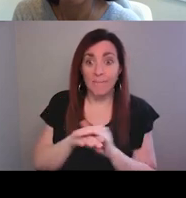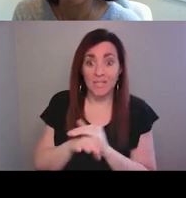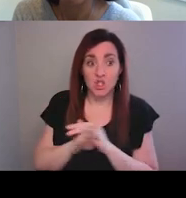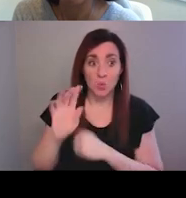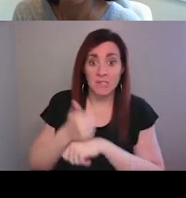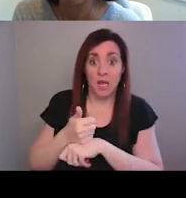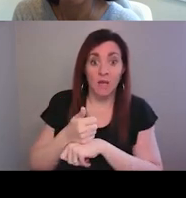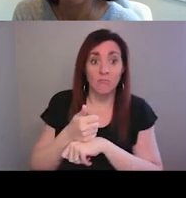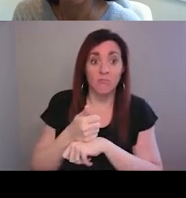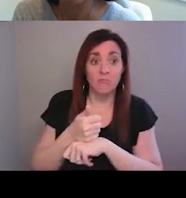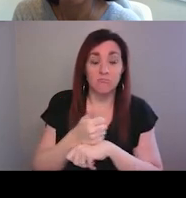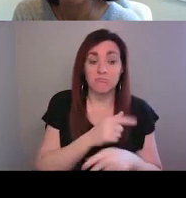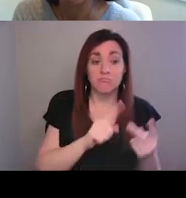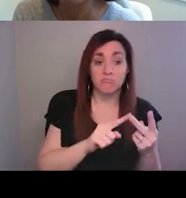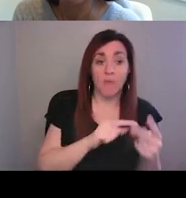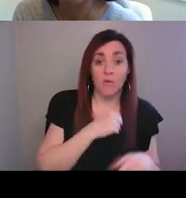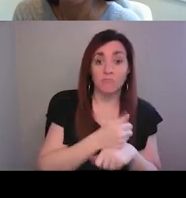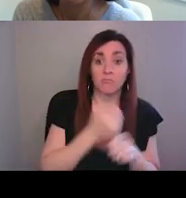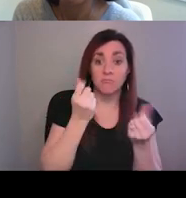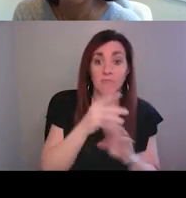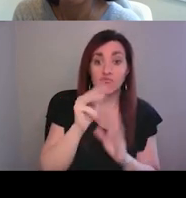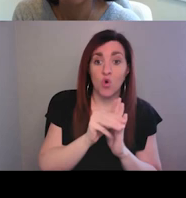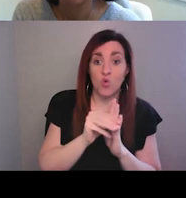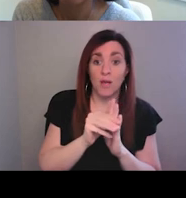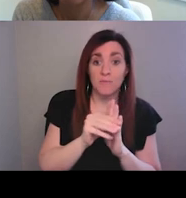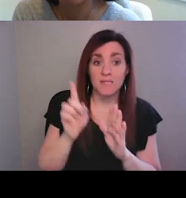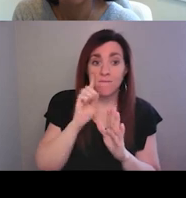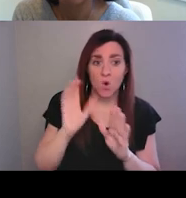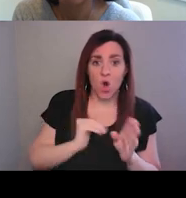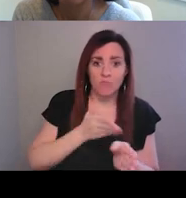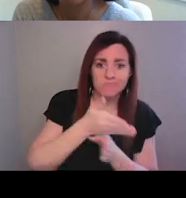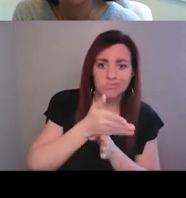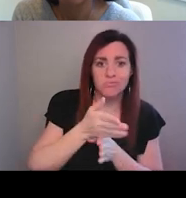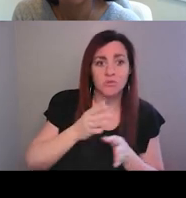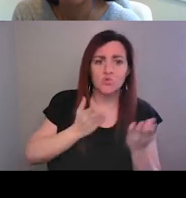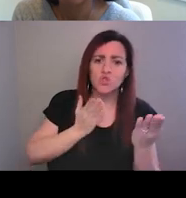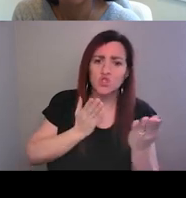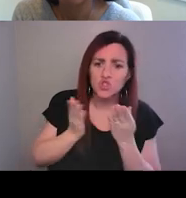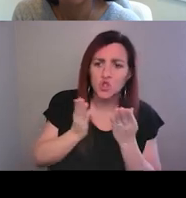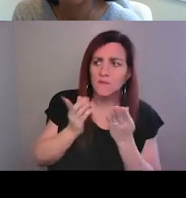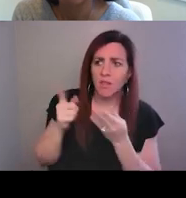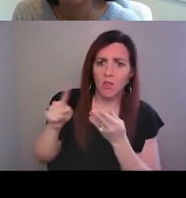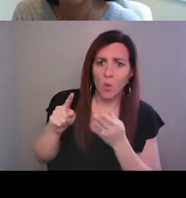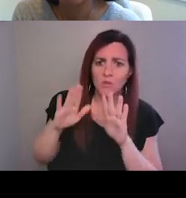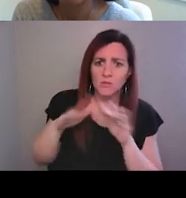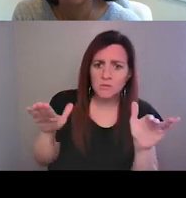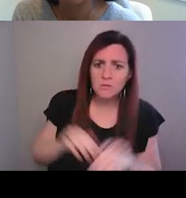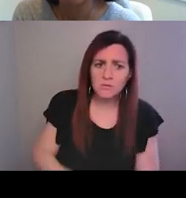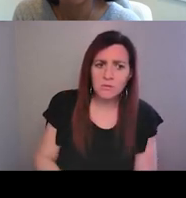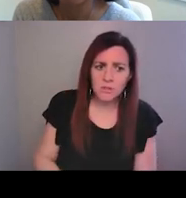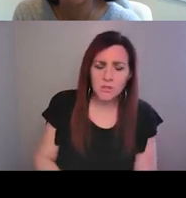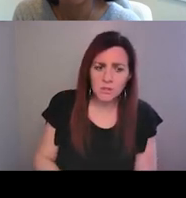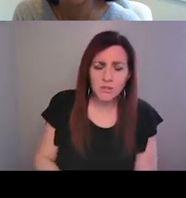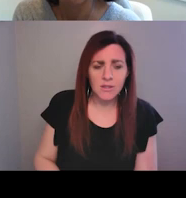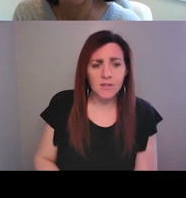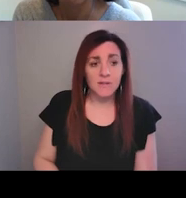we created several programs across our catchment to serve these kids. And that's been certainly